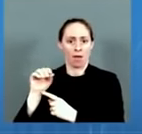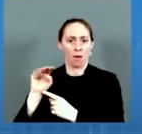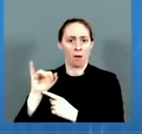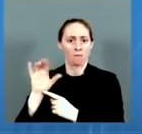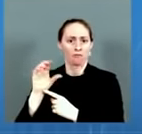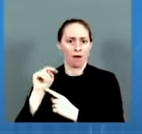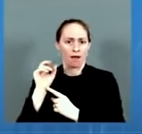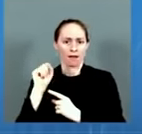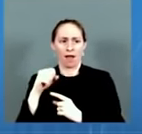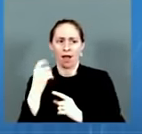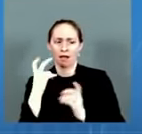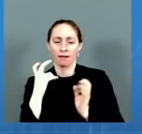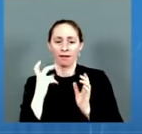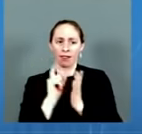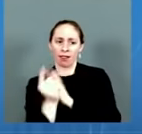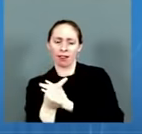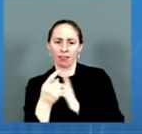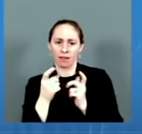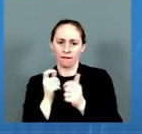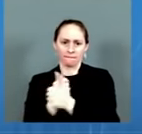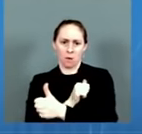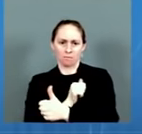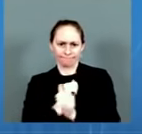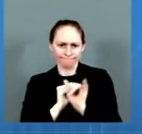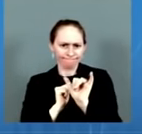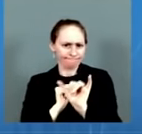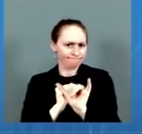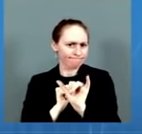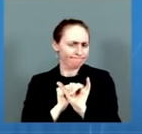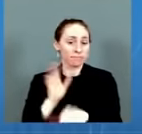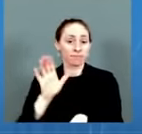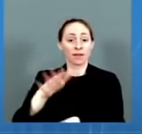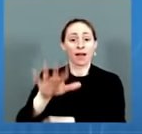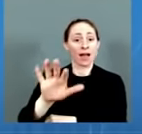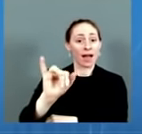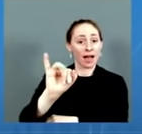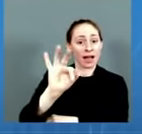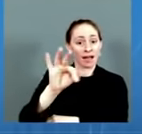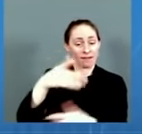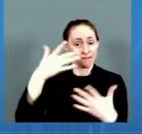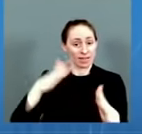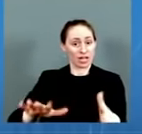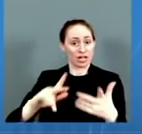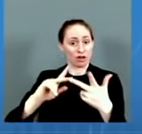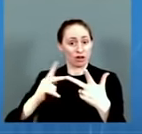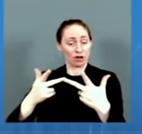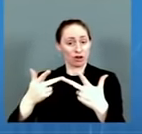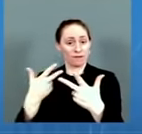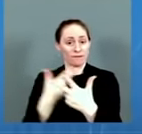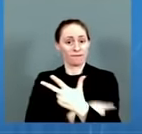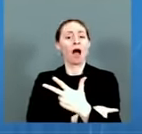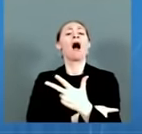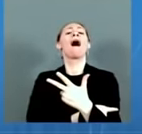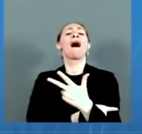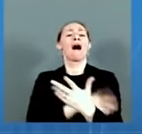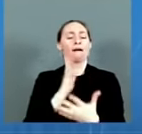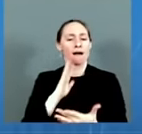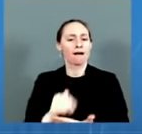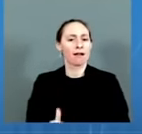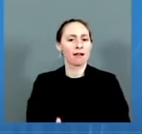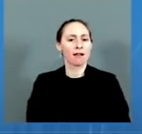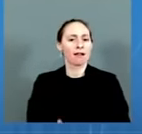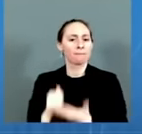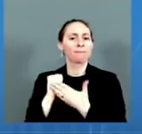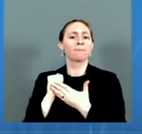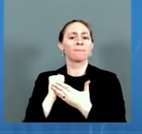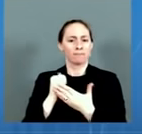booster dose, look, had a substantial increase in neutralizing activity to the tune of